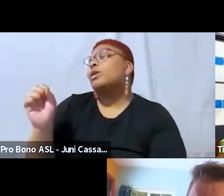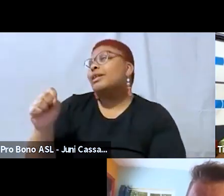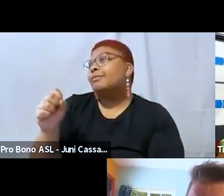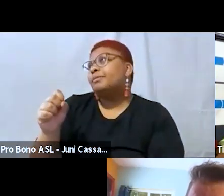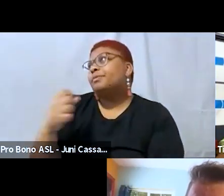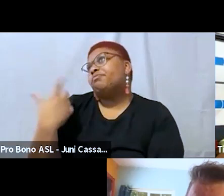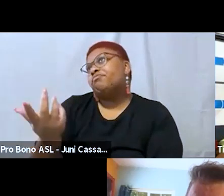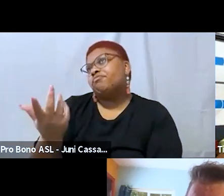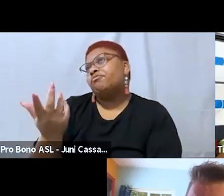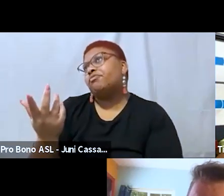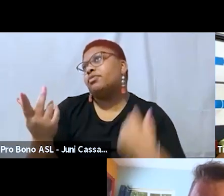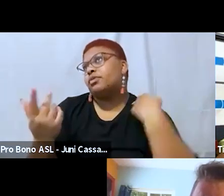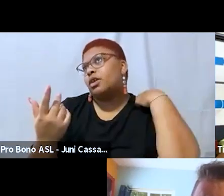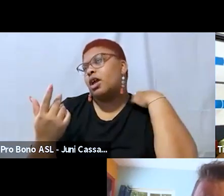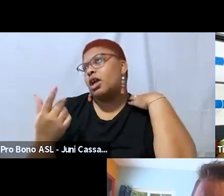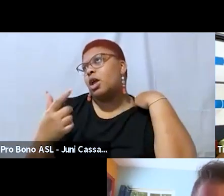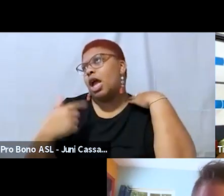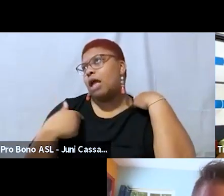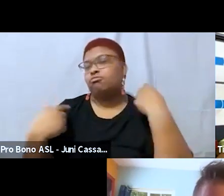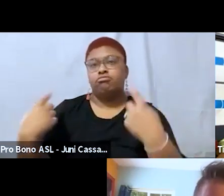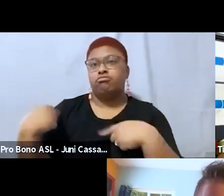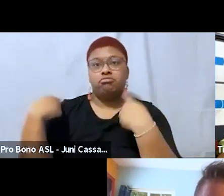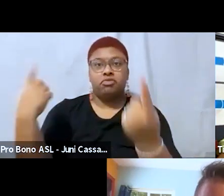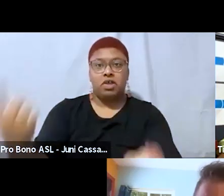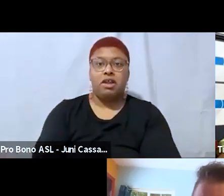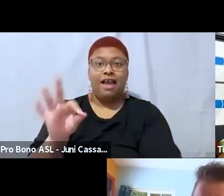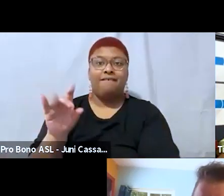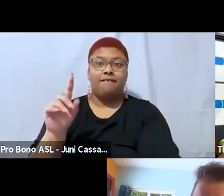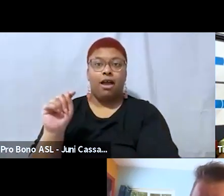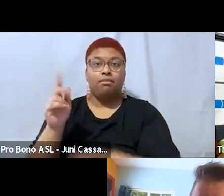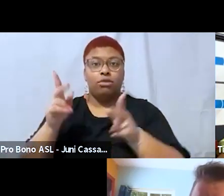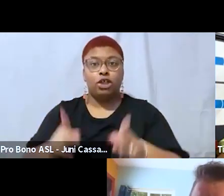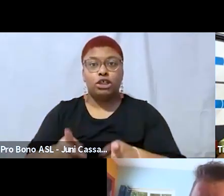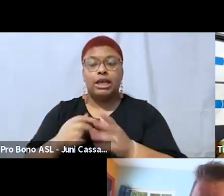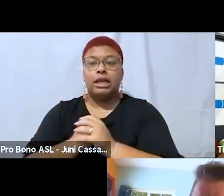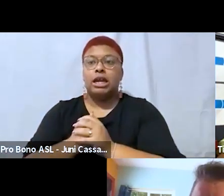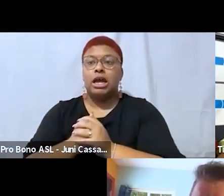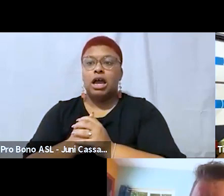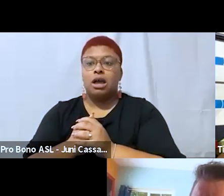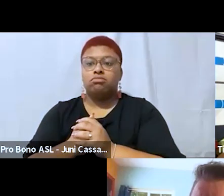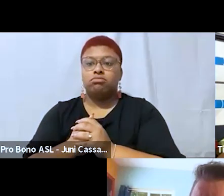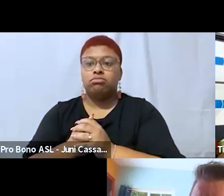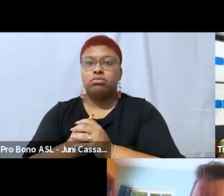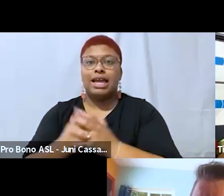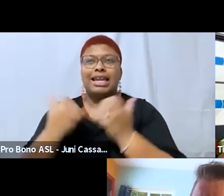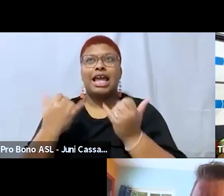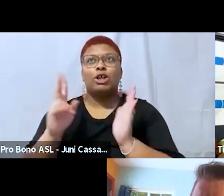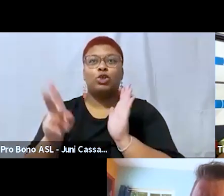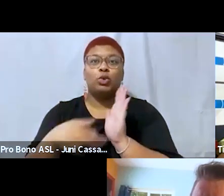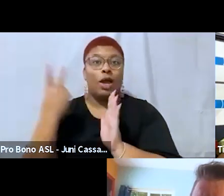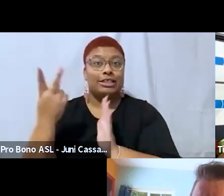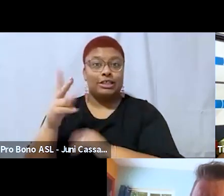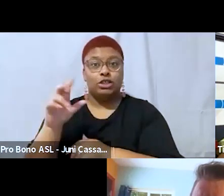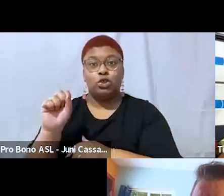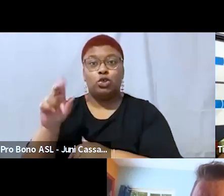as a lifetime uh fat person and um now uh twice super fat person